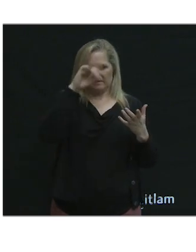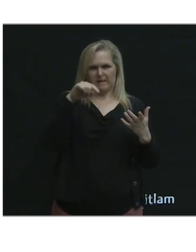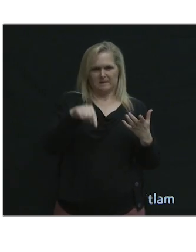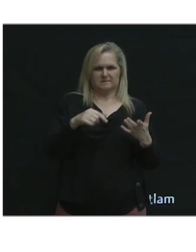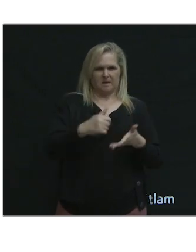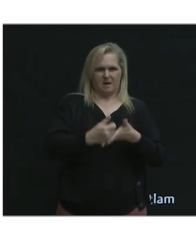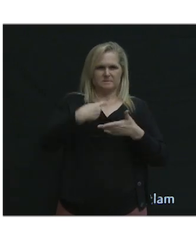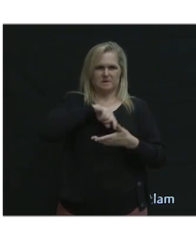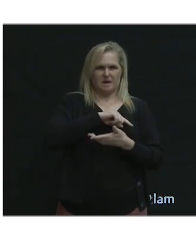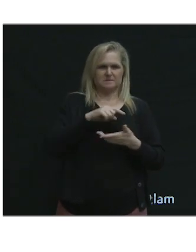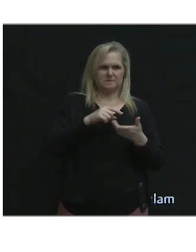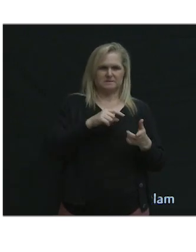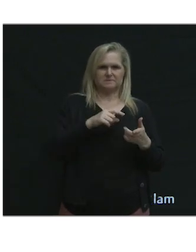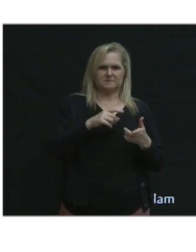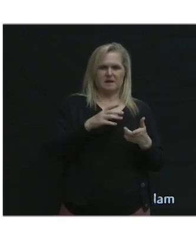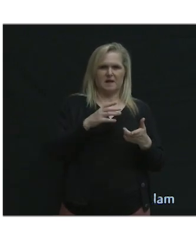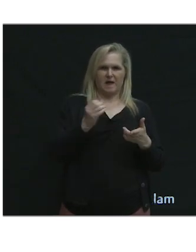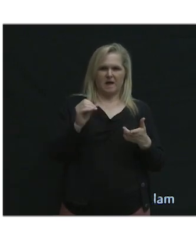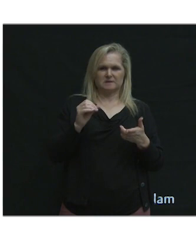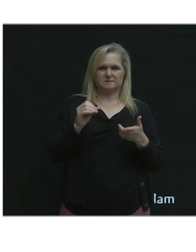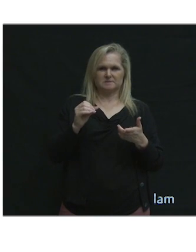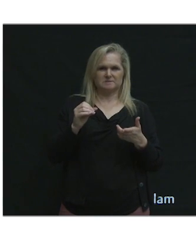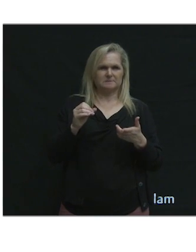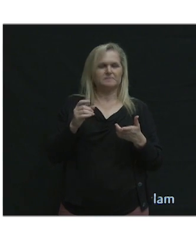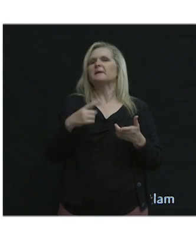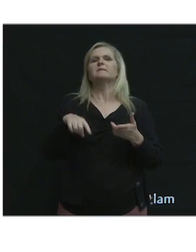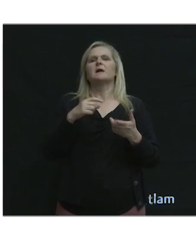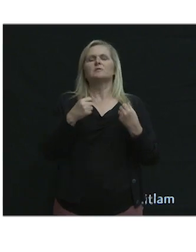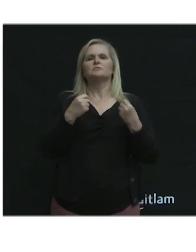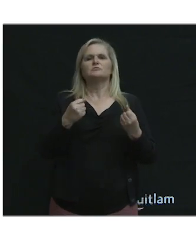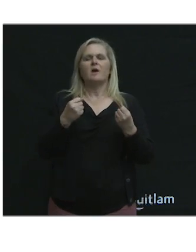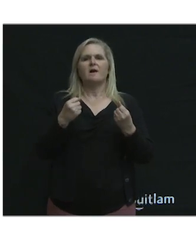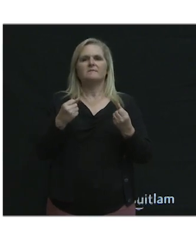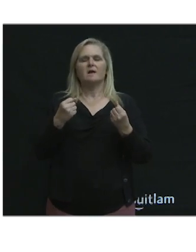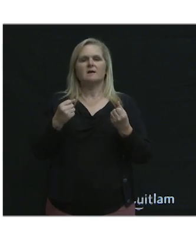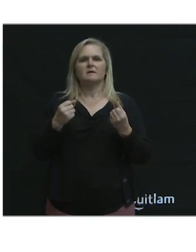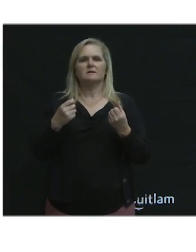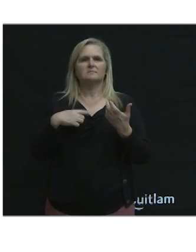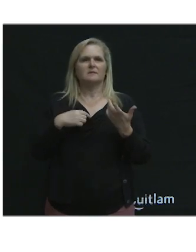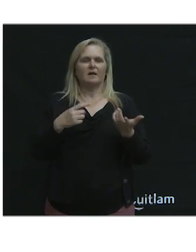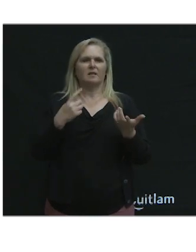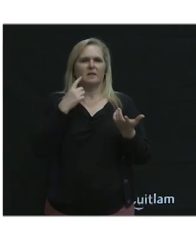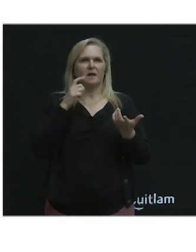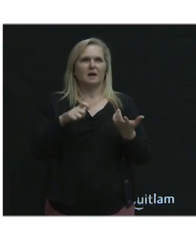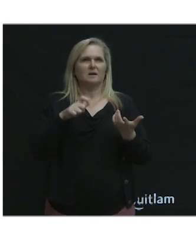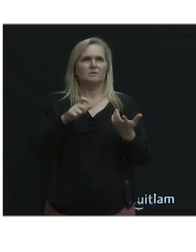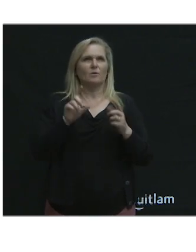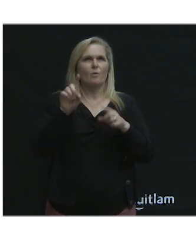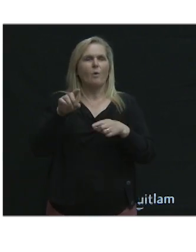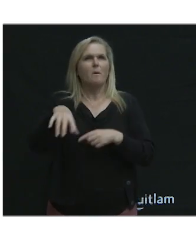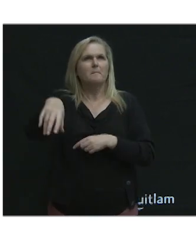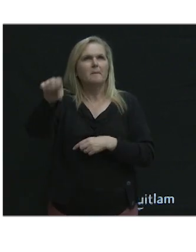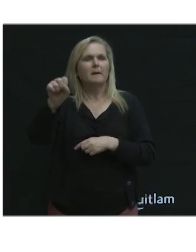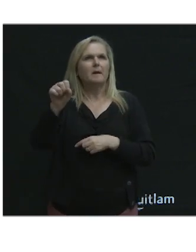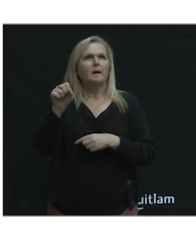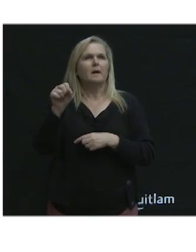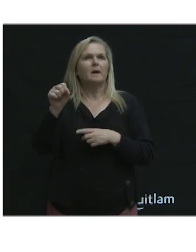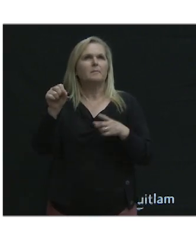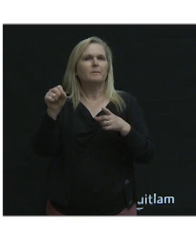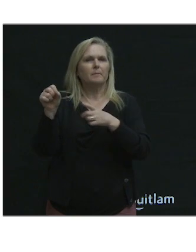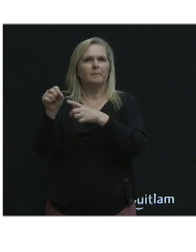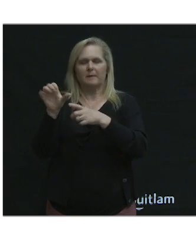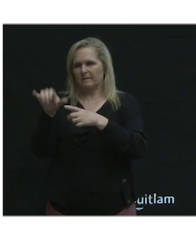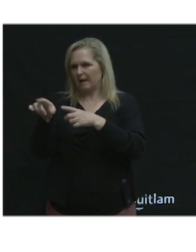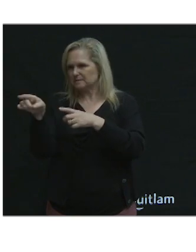because they're on the clock and they pay for every minute they're driving. So they're thinking twice whether or not they go and pick up a carton of eggs